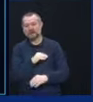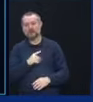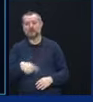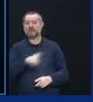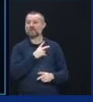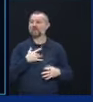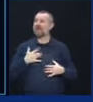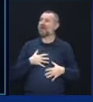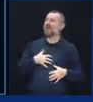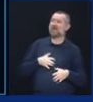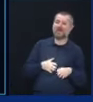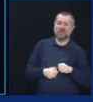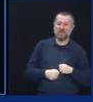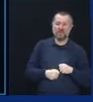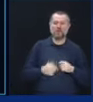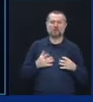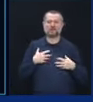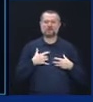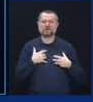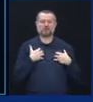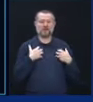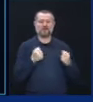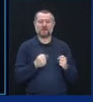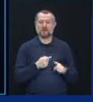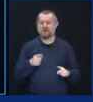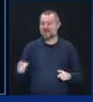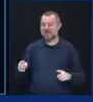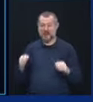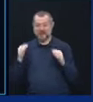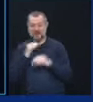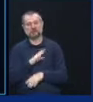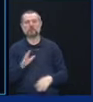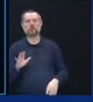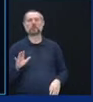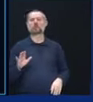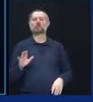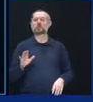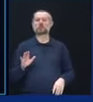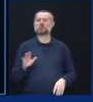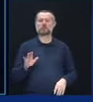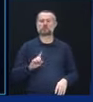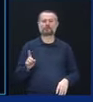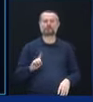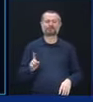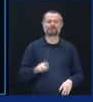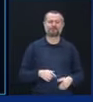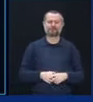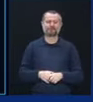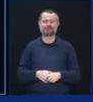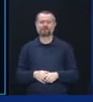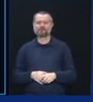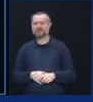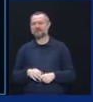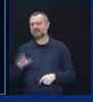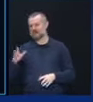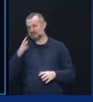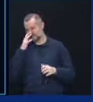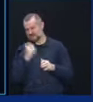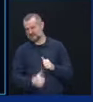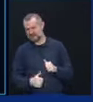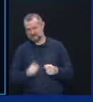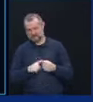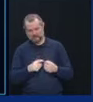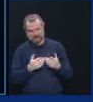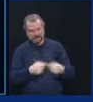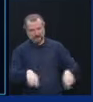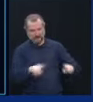on the death of a loved one. And not only was it cruel to the grieving